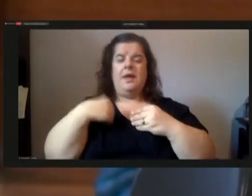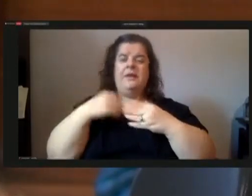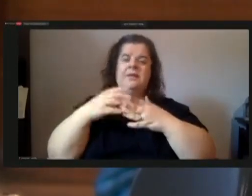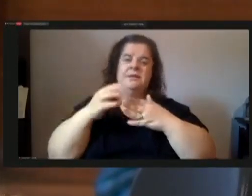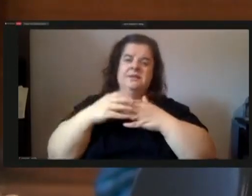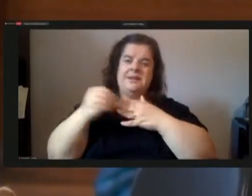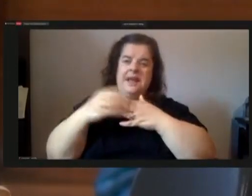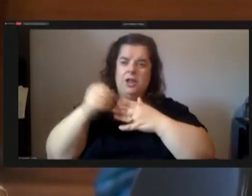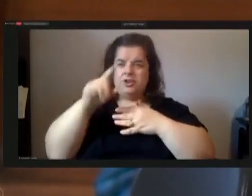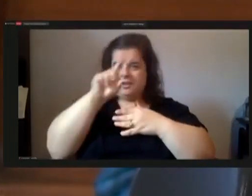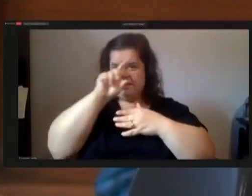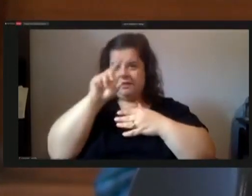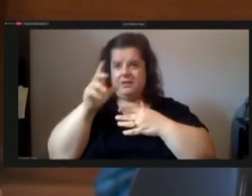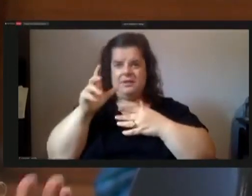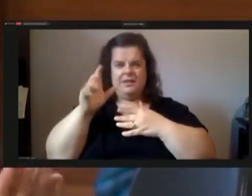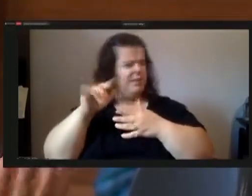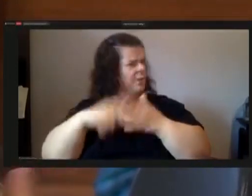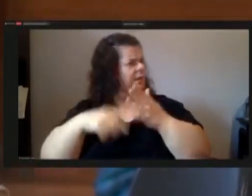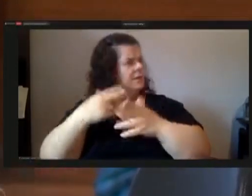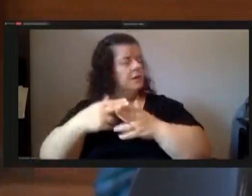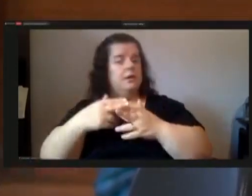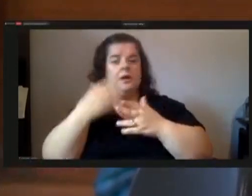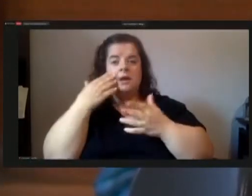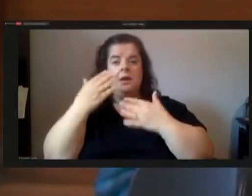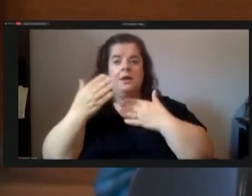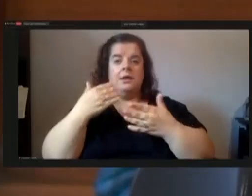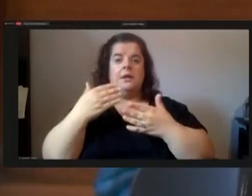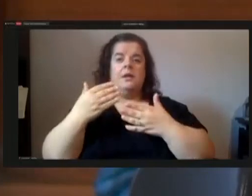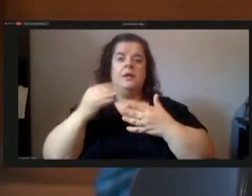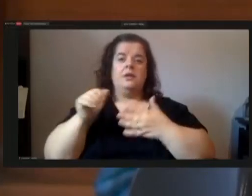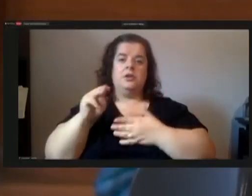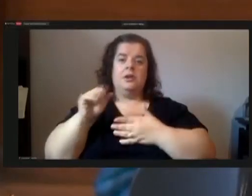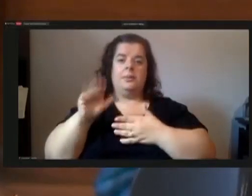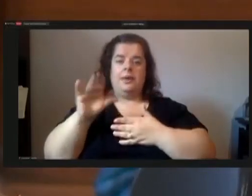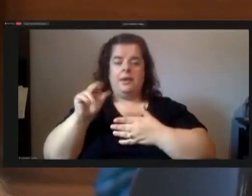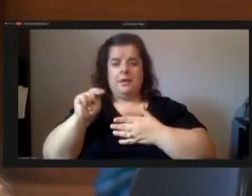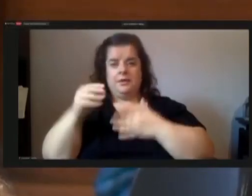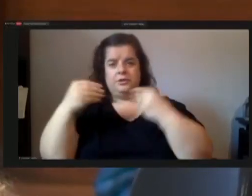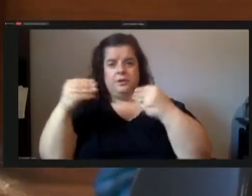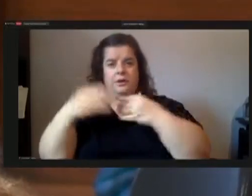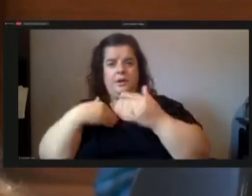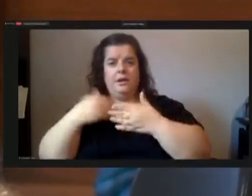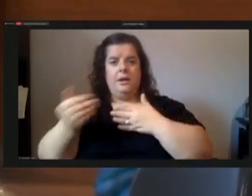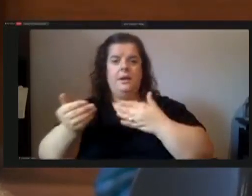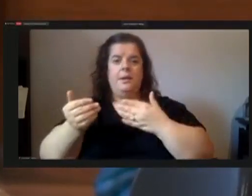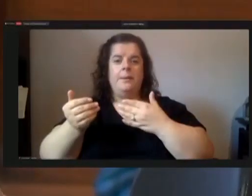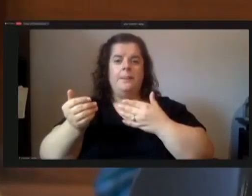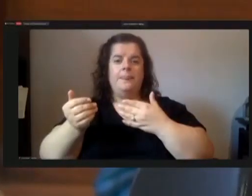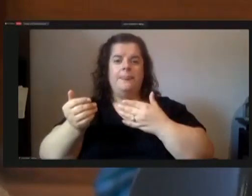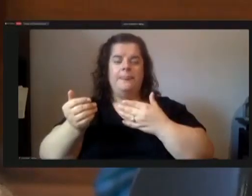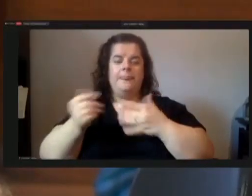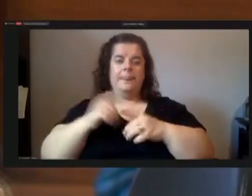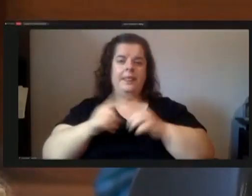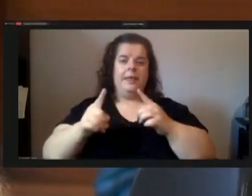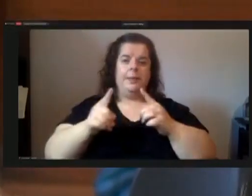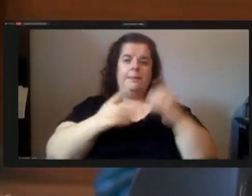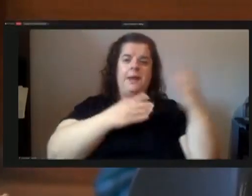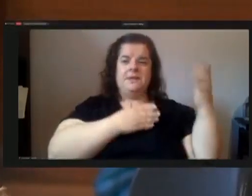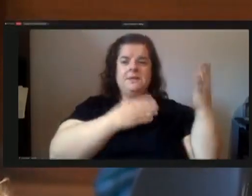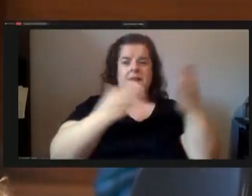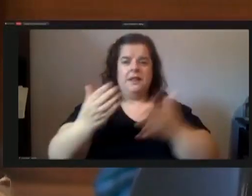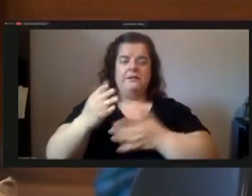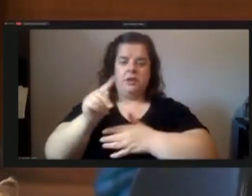isn't that what it's called the kids call it the jamaican store um but the delivery truck